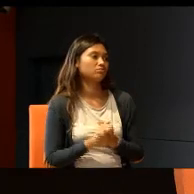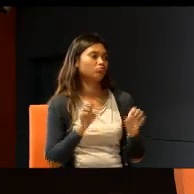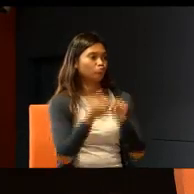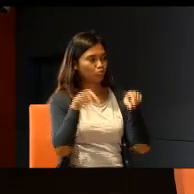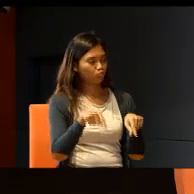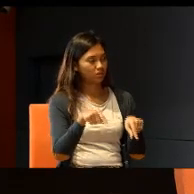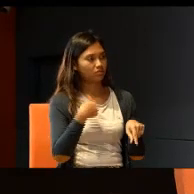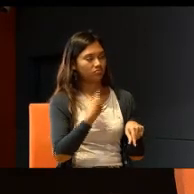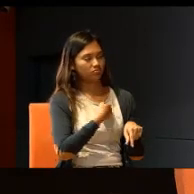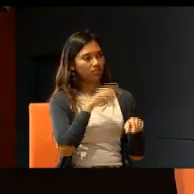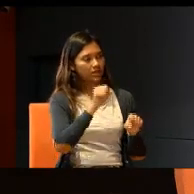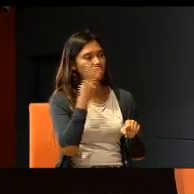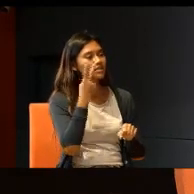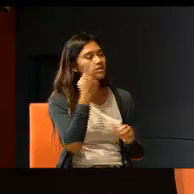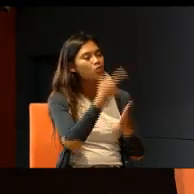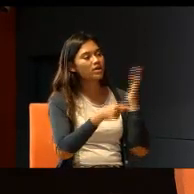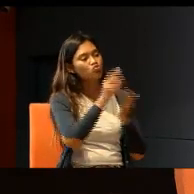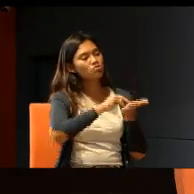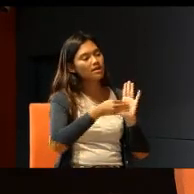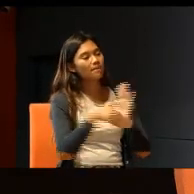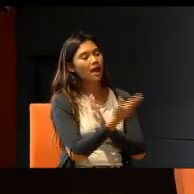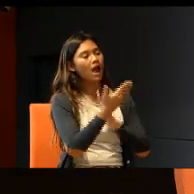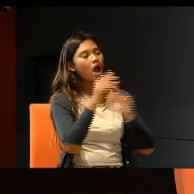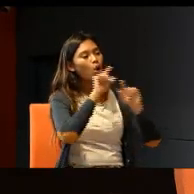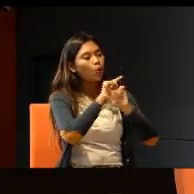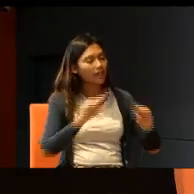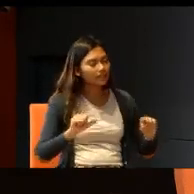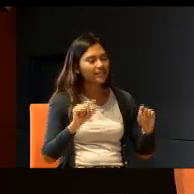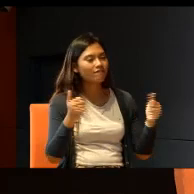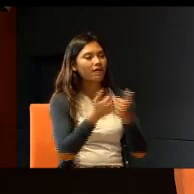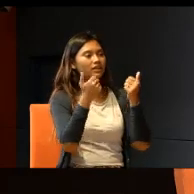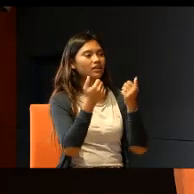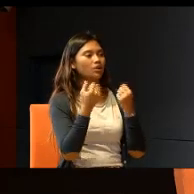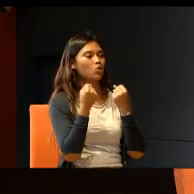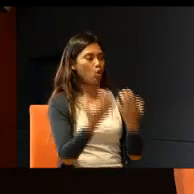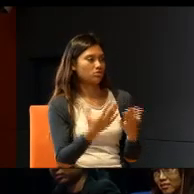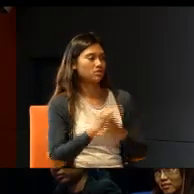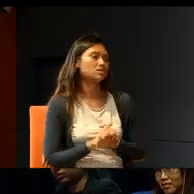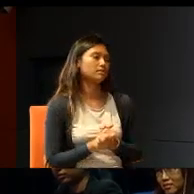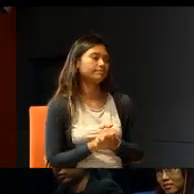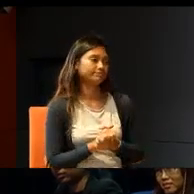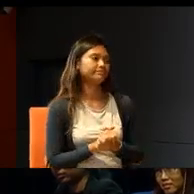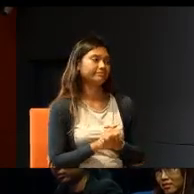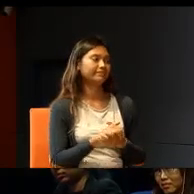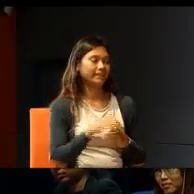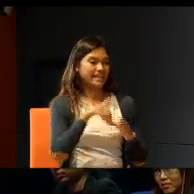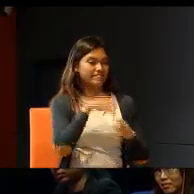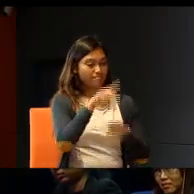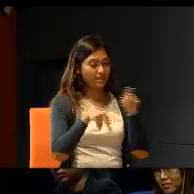meant by quietly fighting causes. You see, there are people sometimes who believe in advocacy